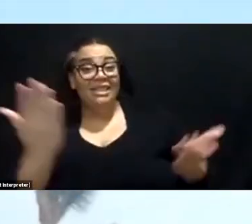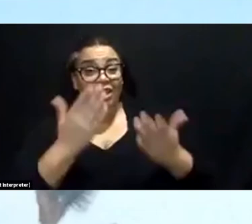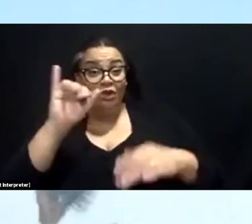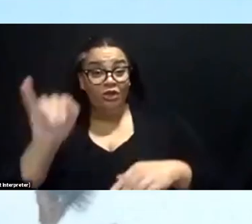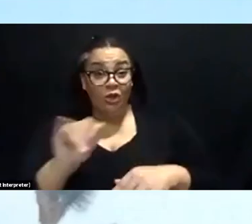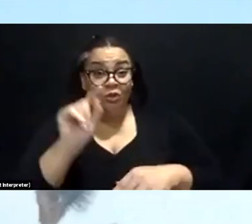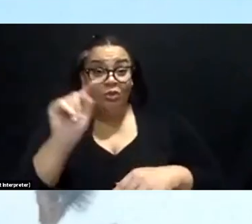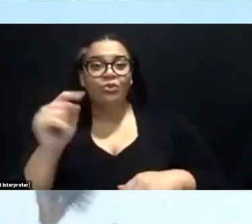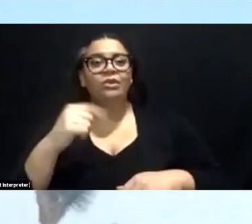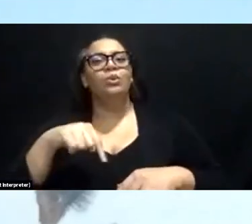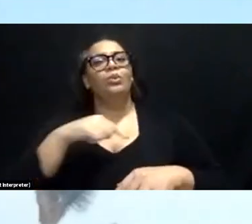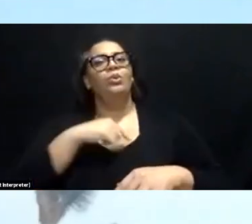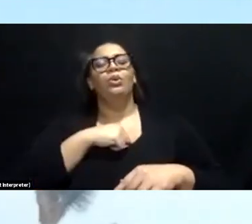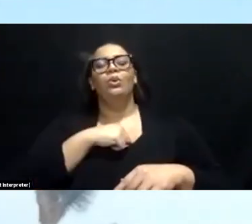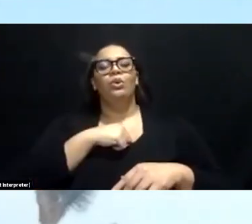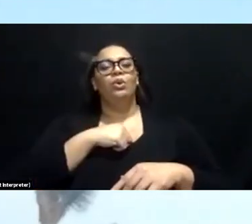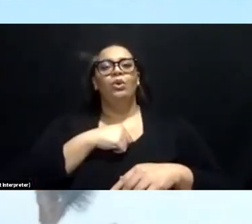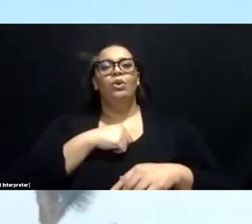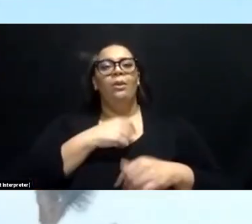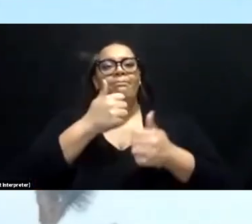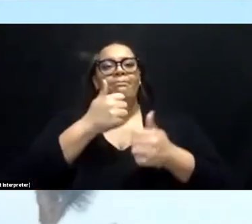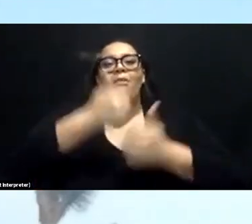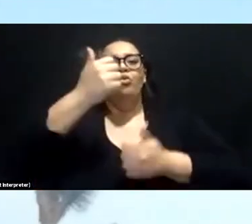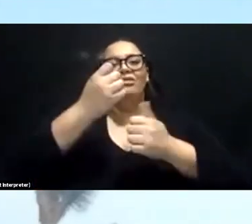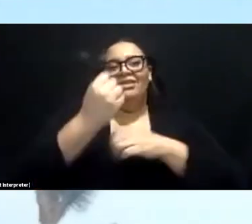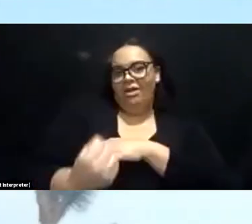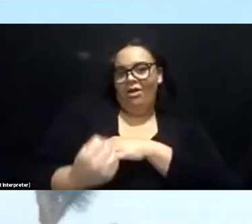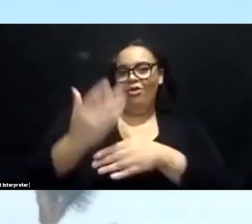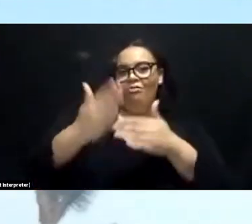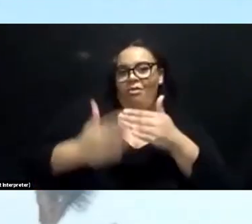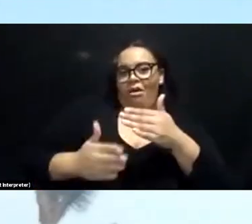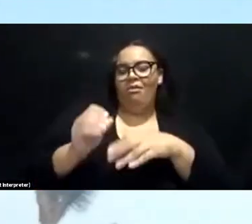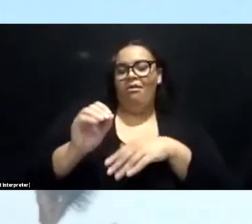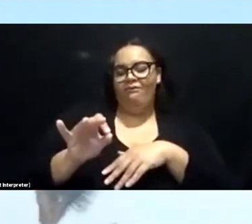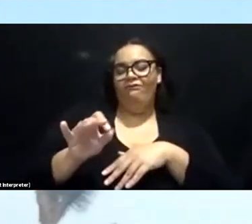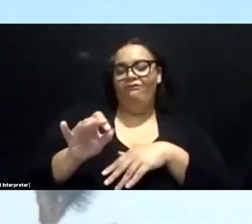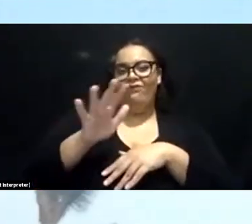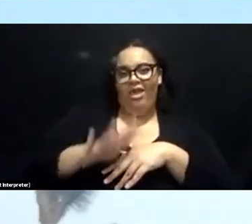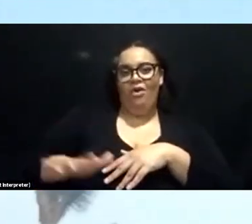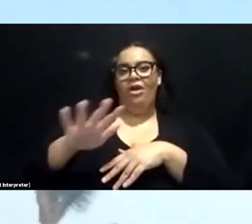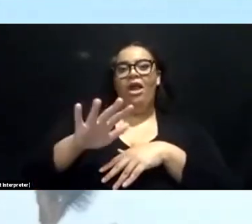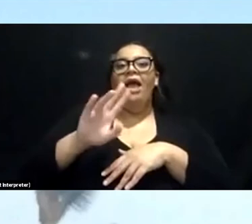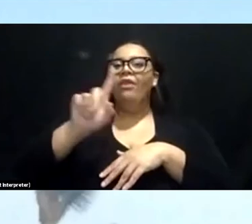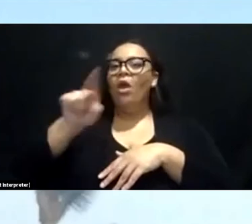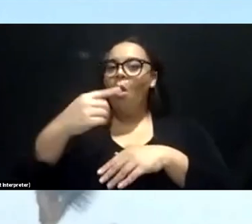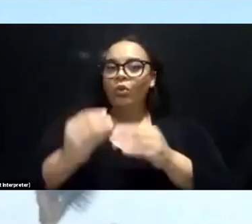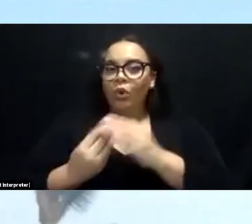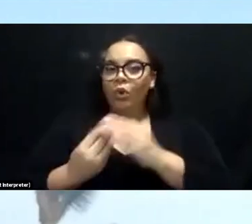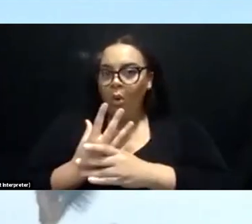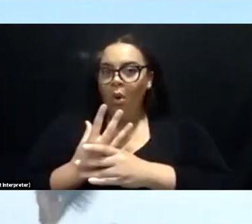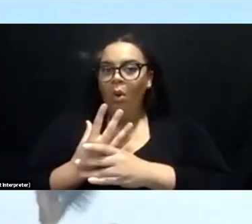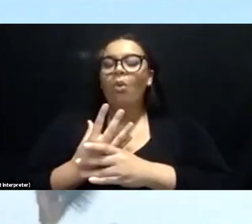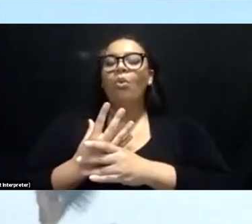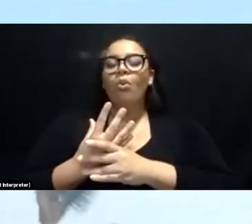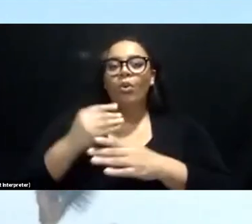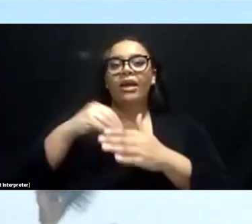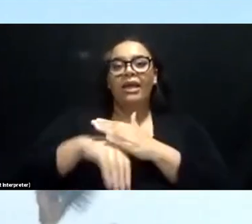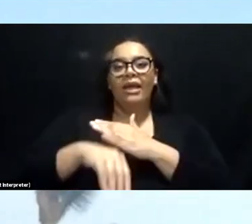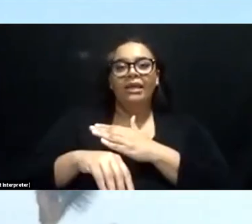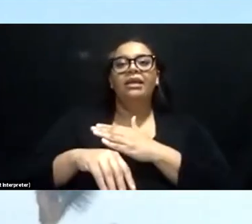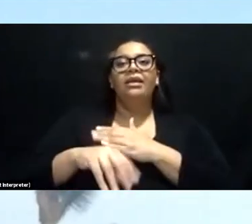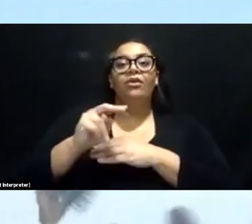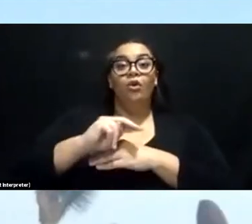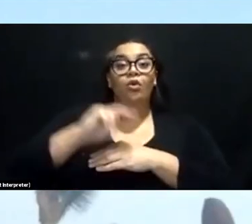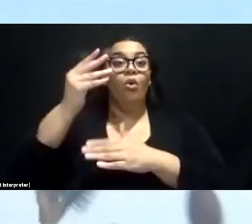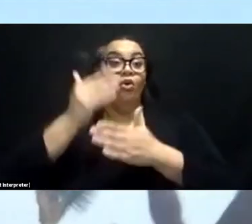Southern edge of the range. And indeed they only grow in the Northern half of this park. So people who enter the park from the South, they